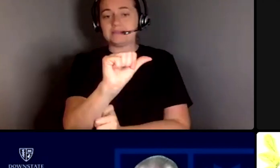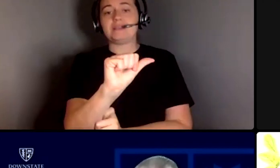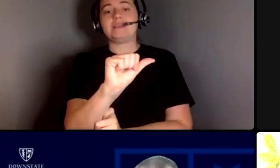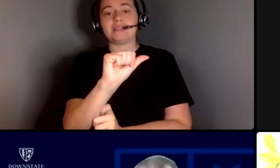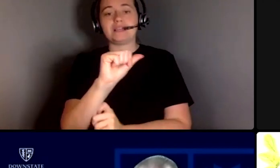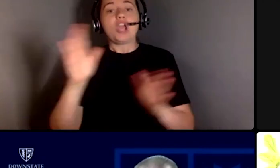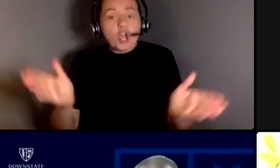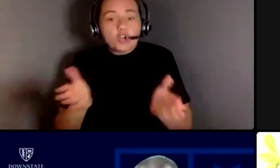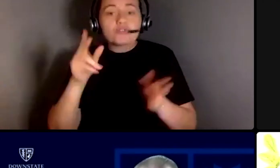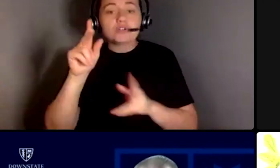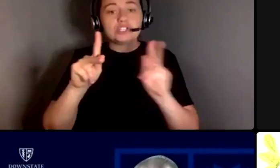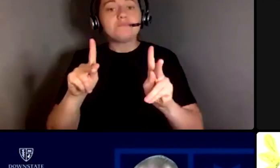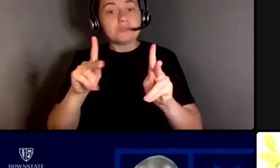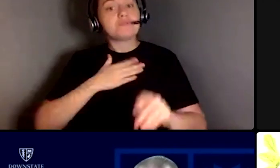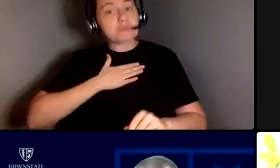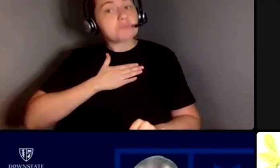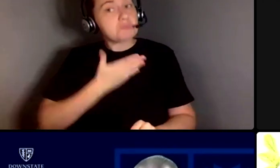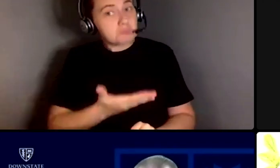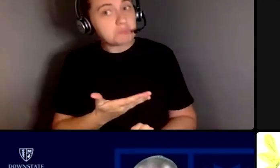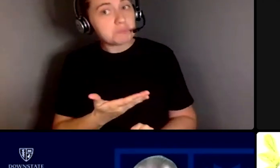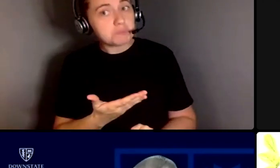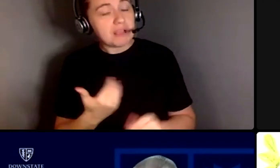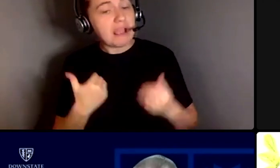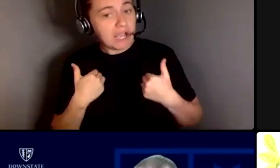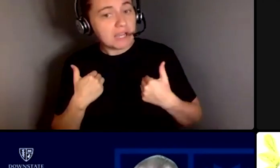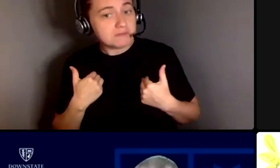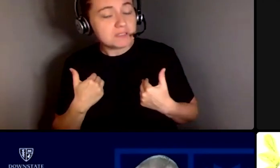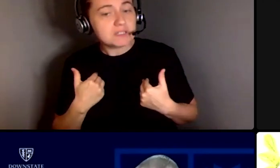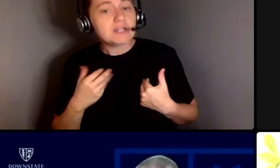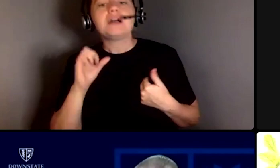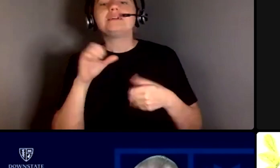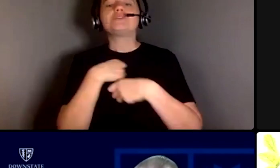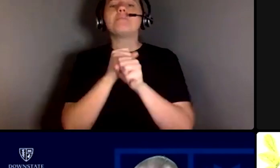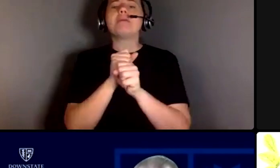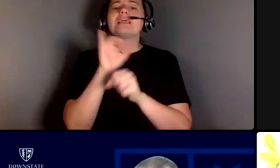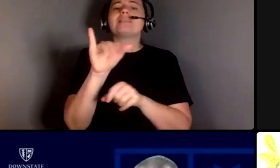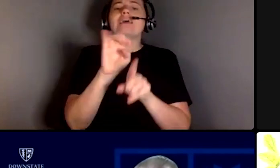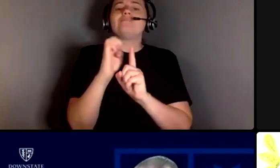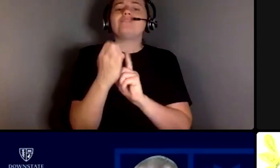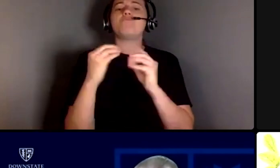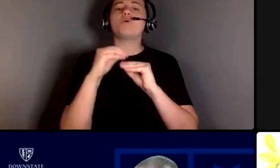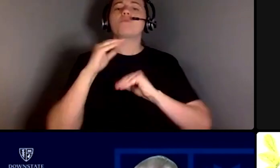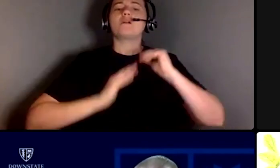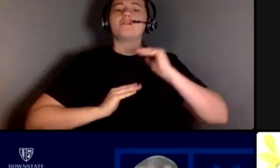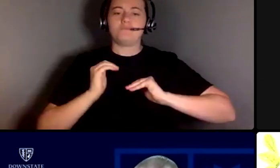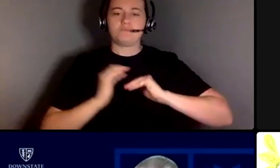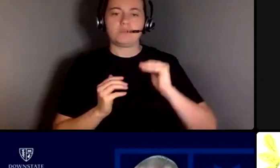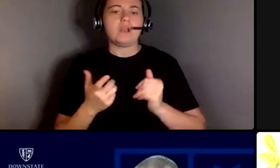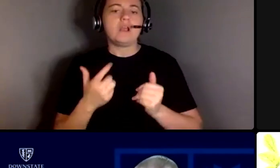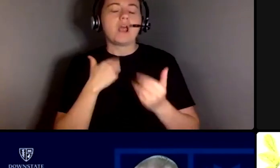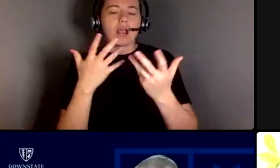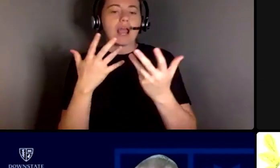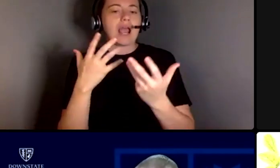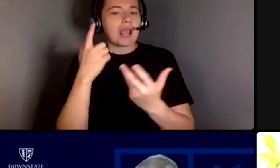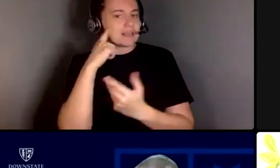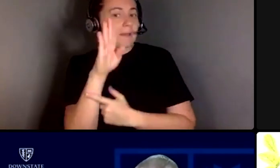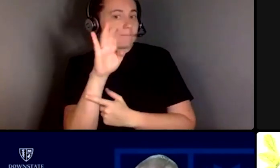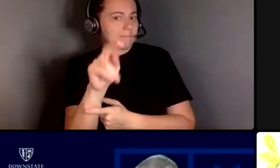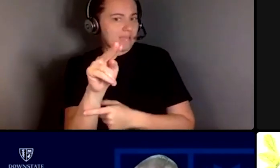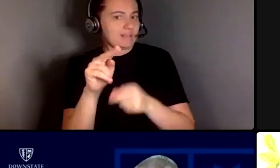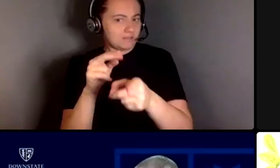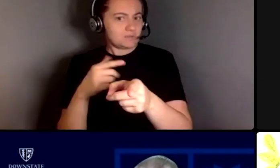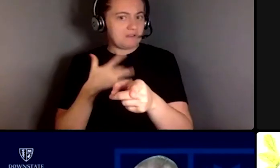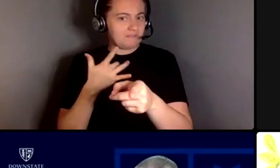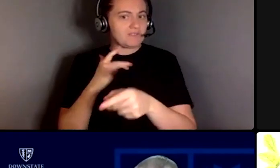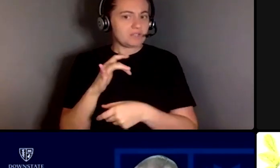when you can't you know just making the environment more comfortable um and i think i ben i feel like as a lawyer